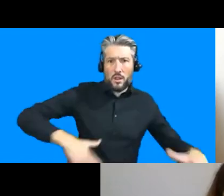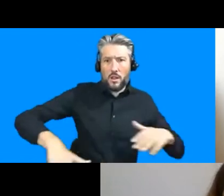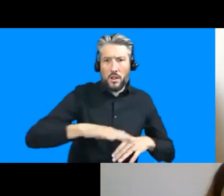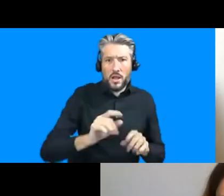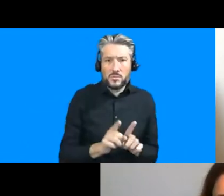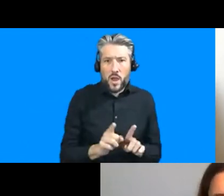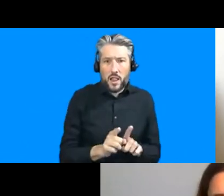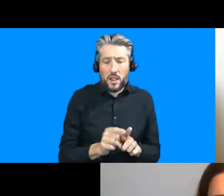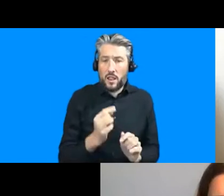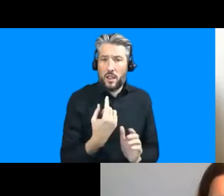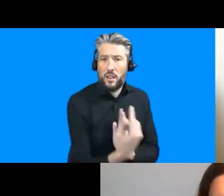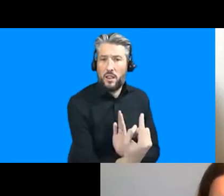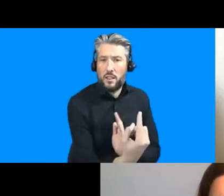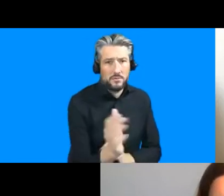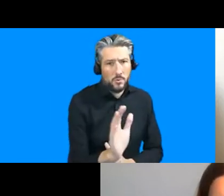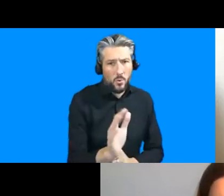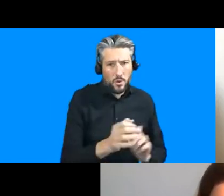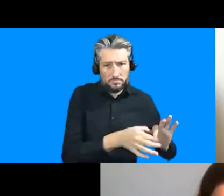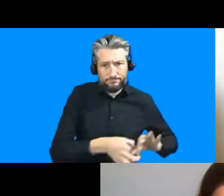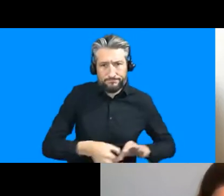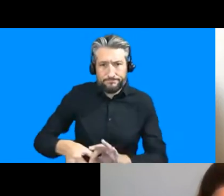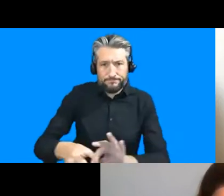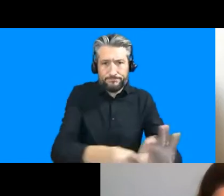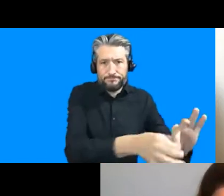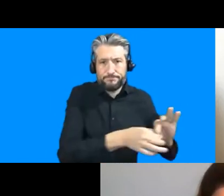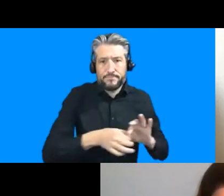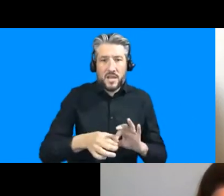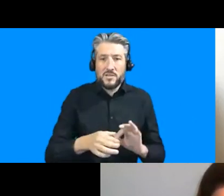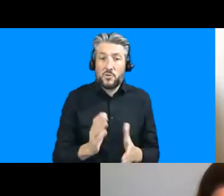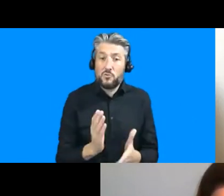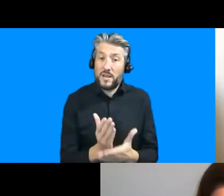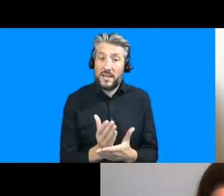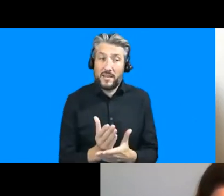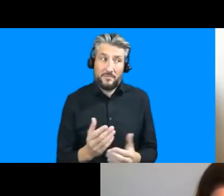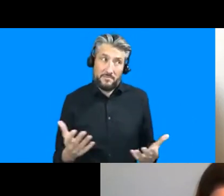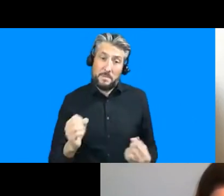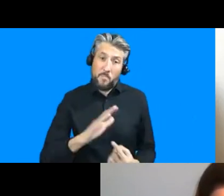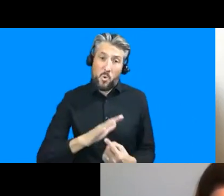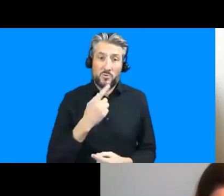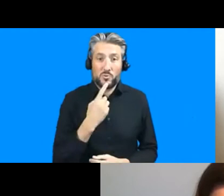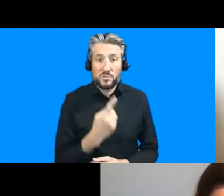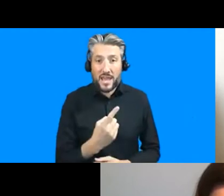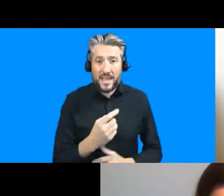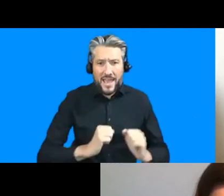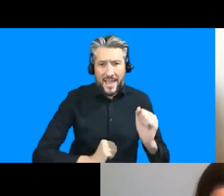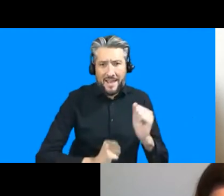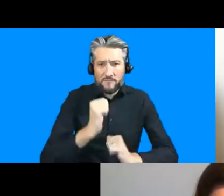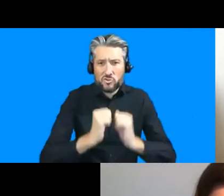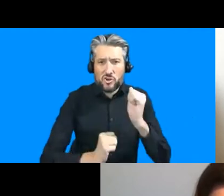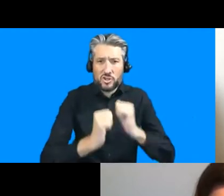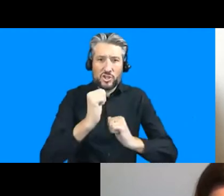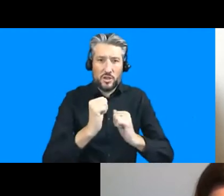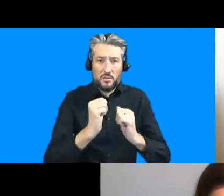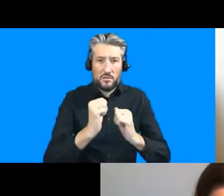today referring to infrastructures rather than city limits because these infrastructures are you know reached deep into the